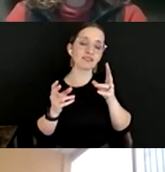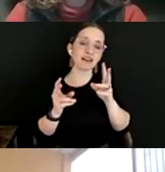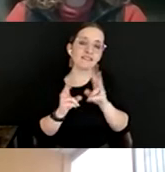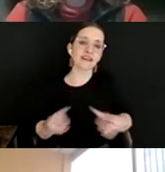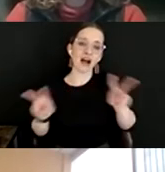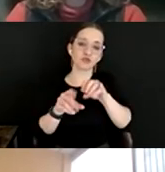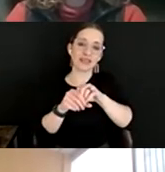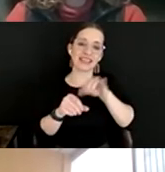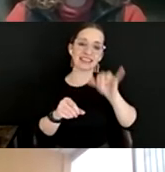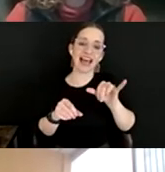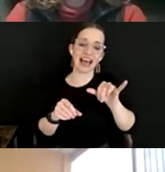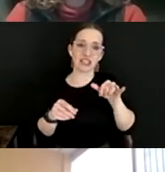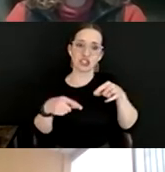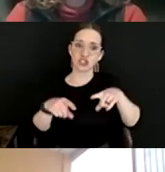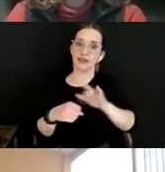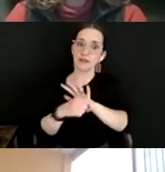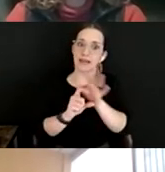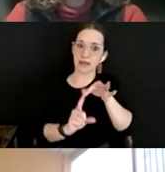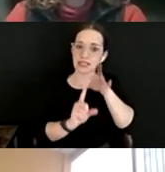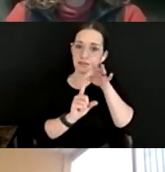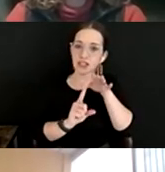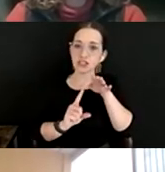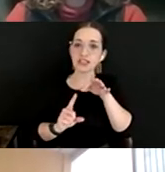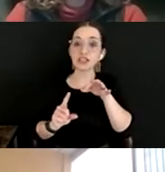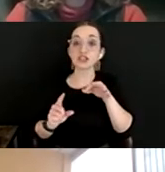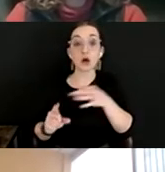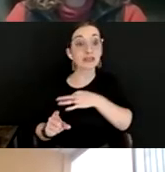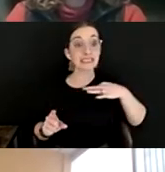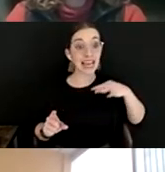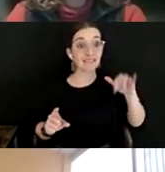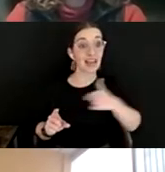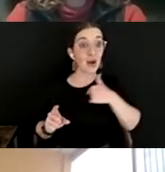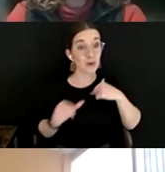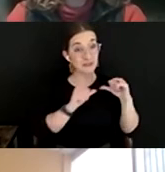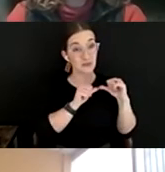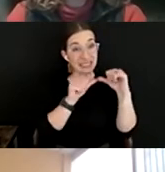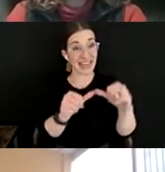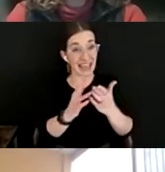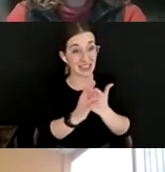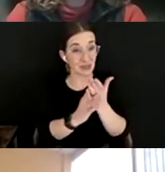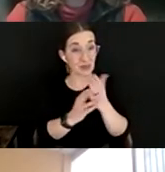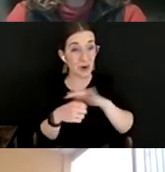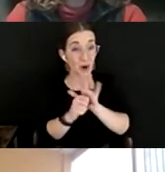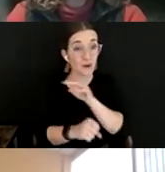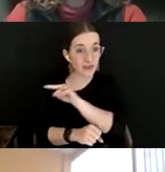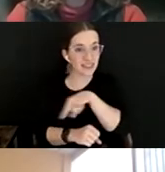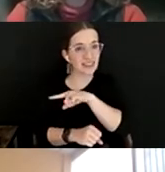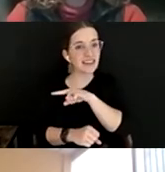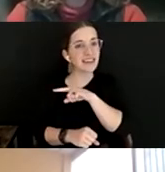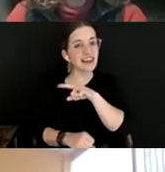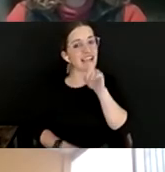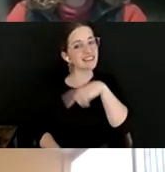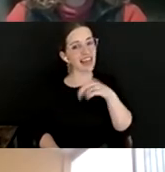think what we're finding is the staff that we've managed to retain through this challenging time, see value in being able to